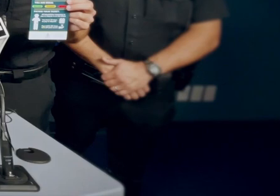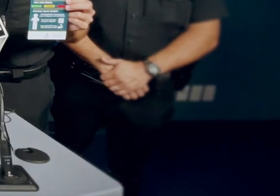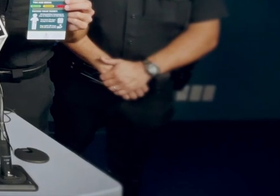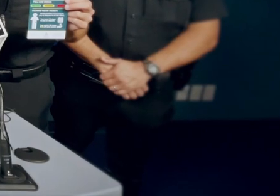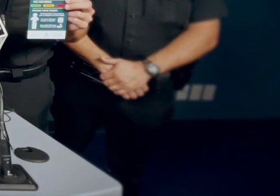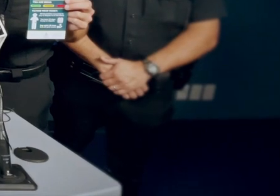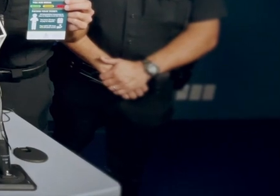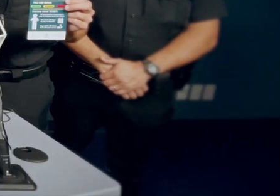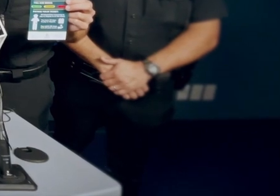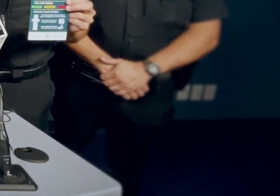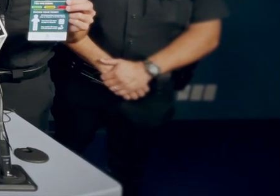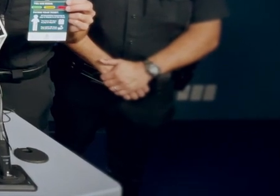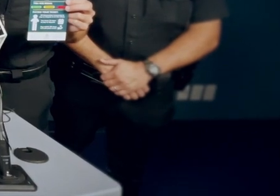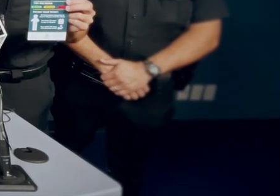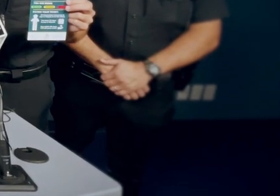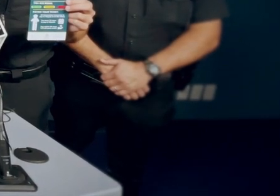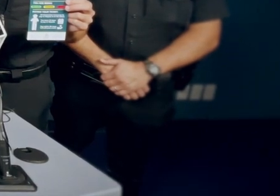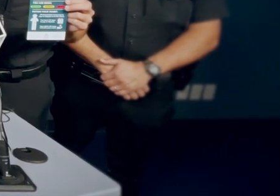CPSC forshoremen.